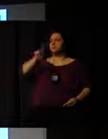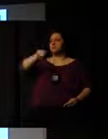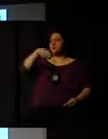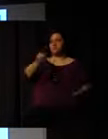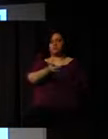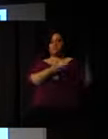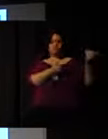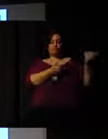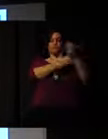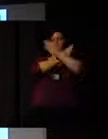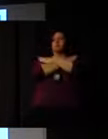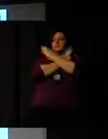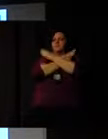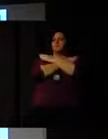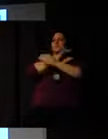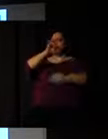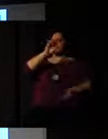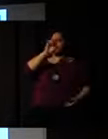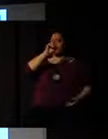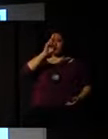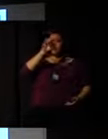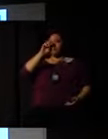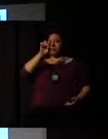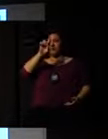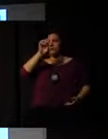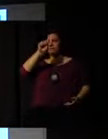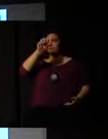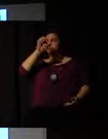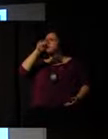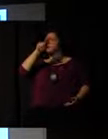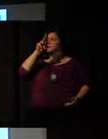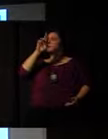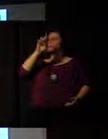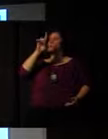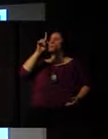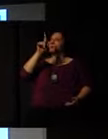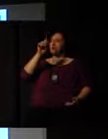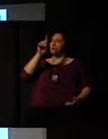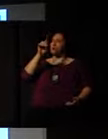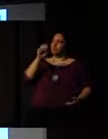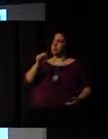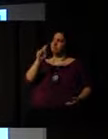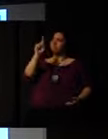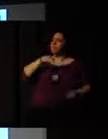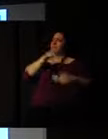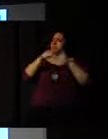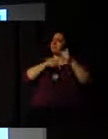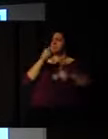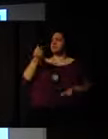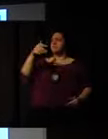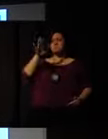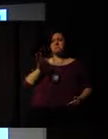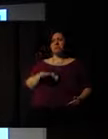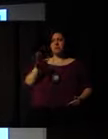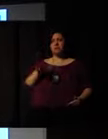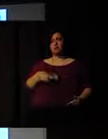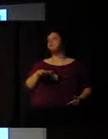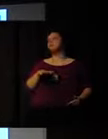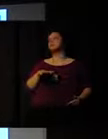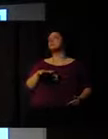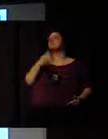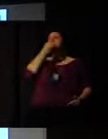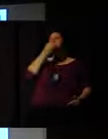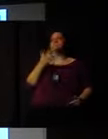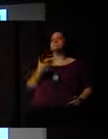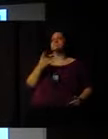ways. mean, you know, it's cheap, cost-effective services to the organization. They can use the